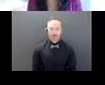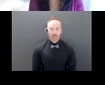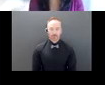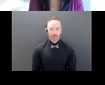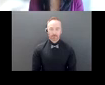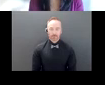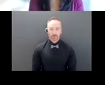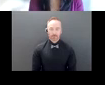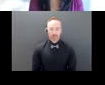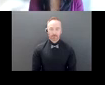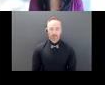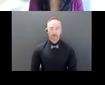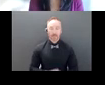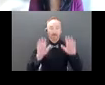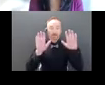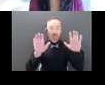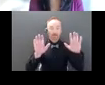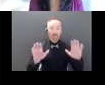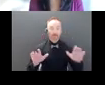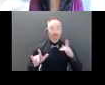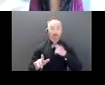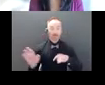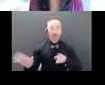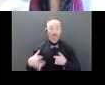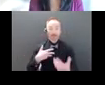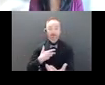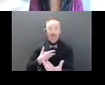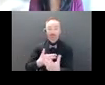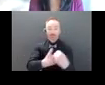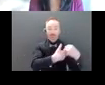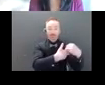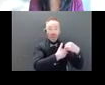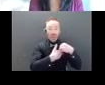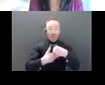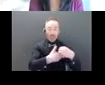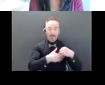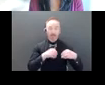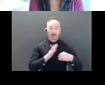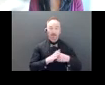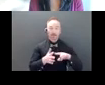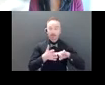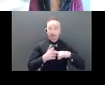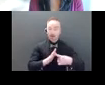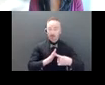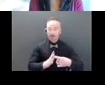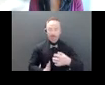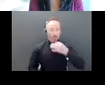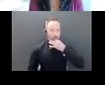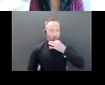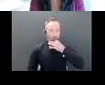Wonderful, we're having everyone come in and join us and we'll begin shortly. Welcome, everybody.